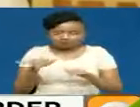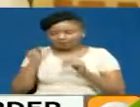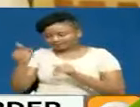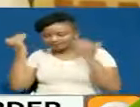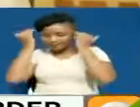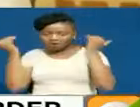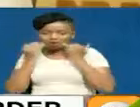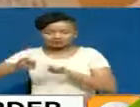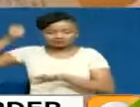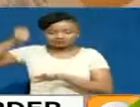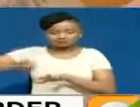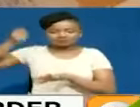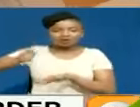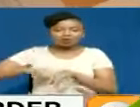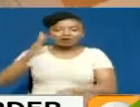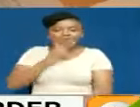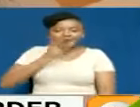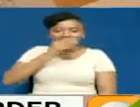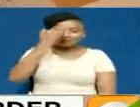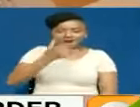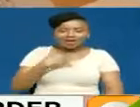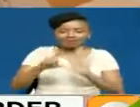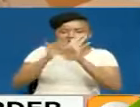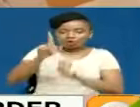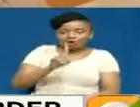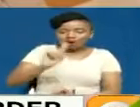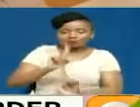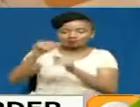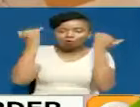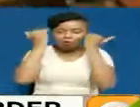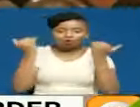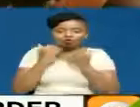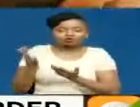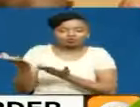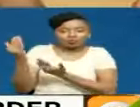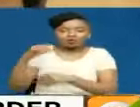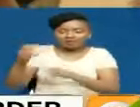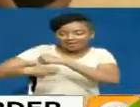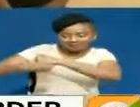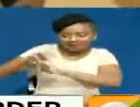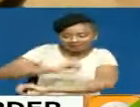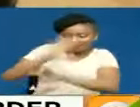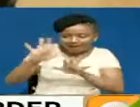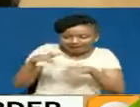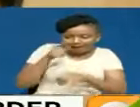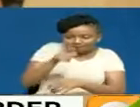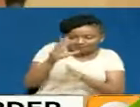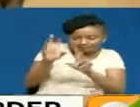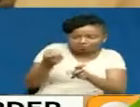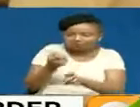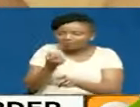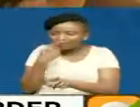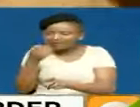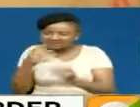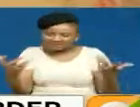a court of law on Wednesday, after an advocate in Nakuru County moved to the courts, hoping for interpretation on how a medical issue could